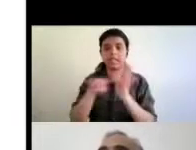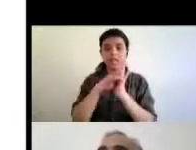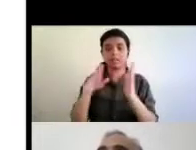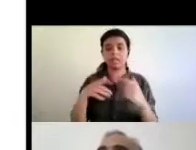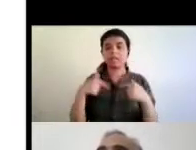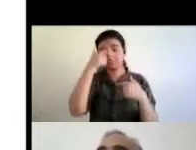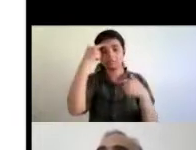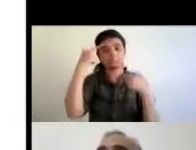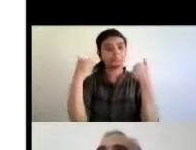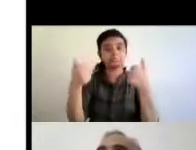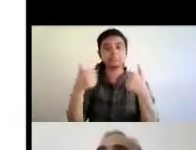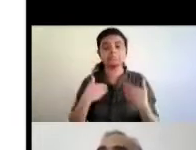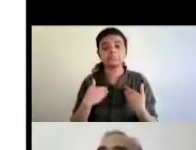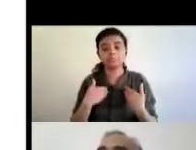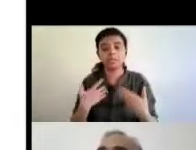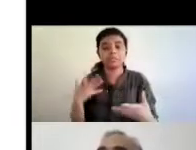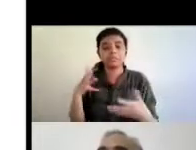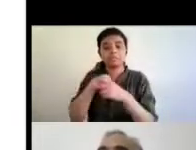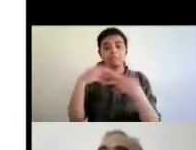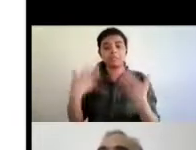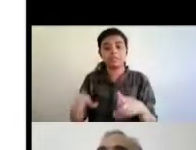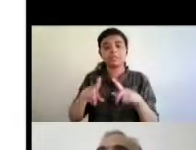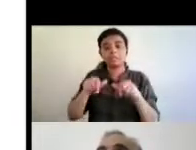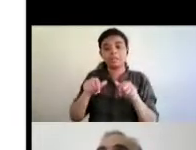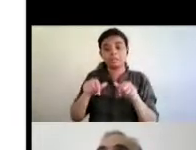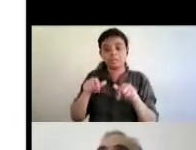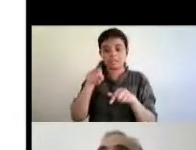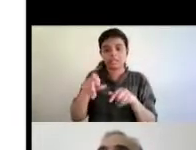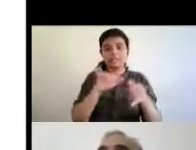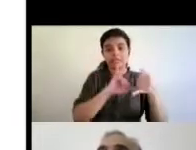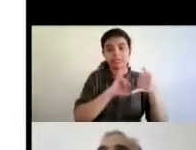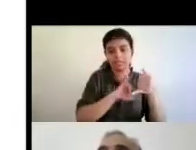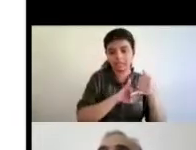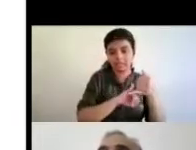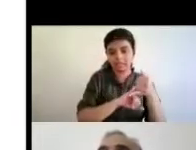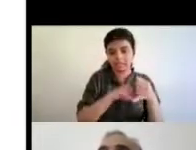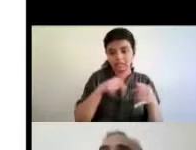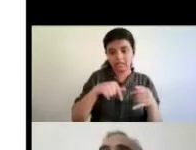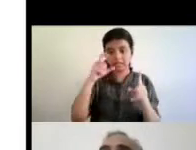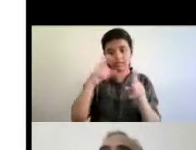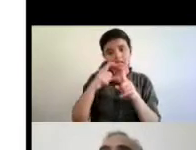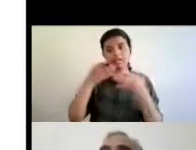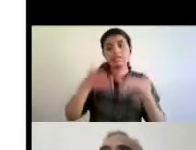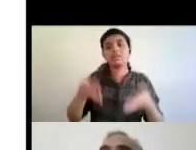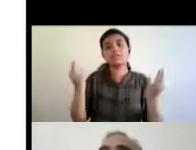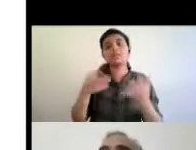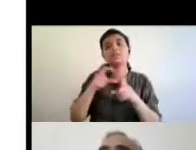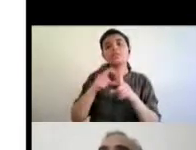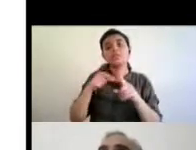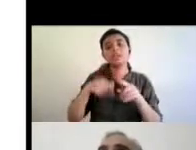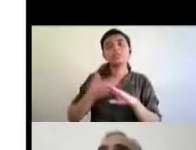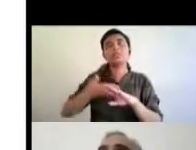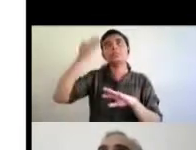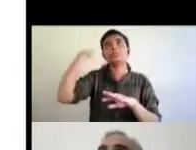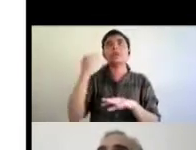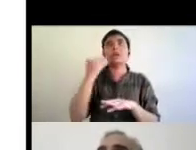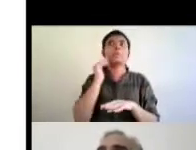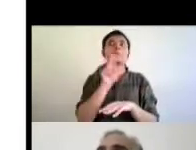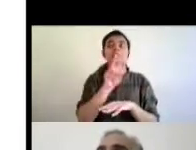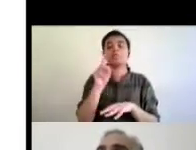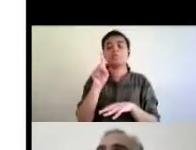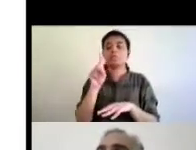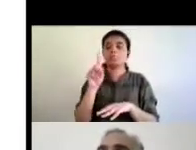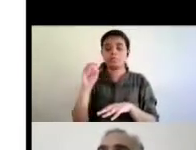host a meeting of one of such stakeholders platform meeting right here in new delhi way back in 2010 and